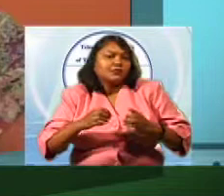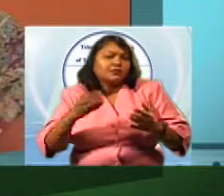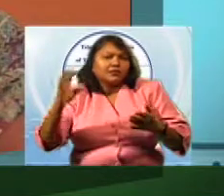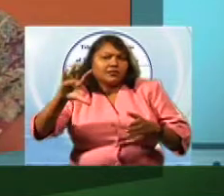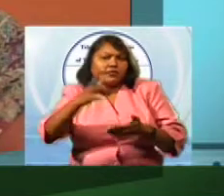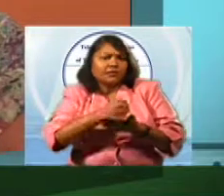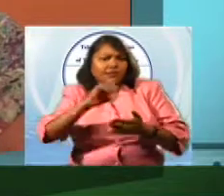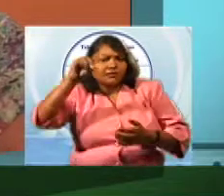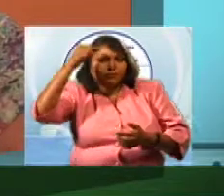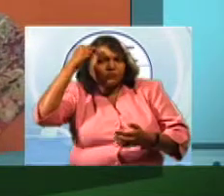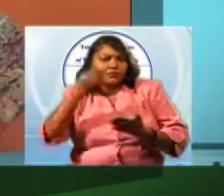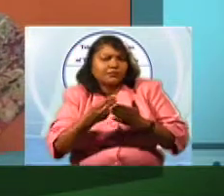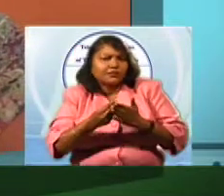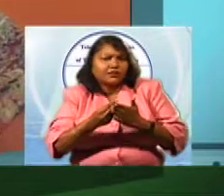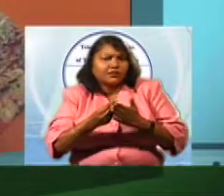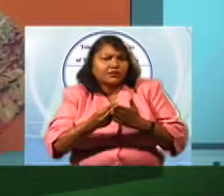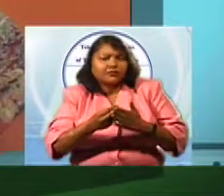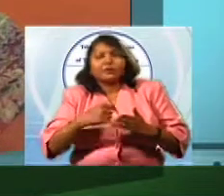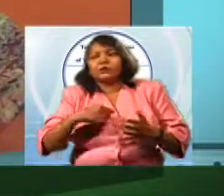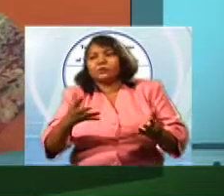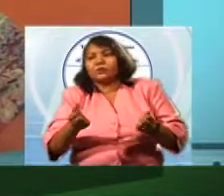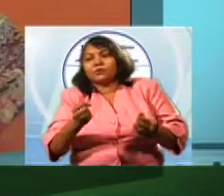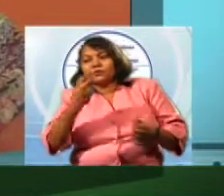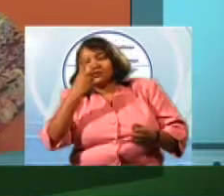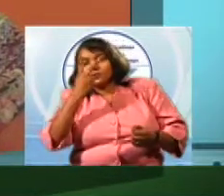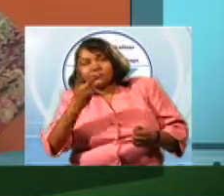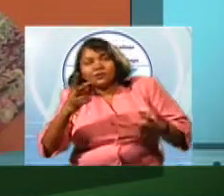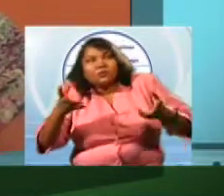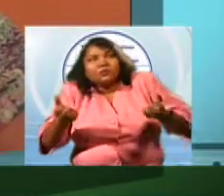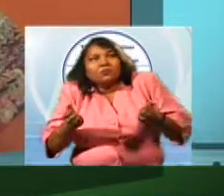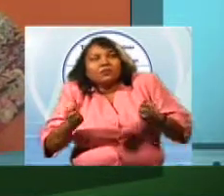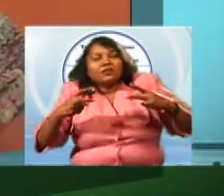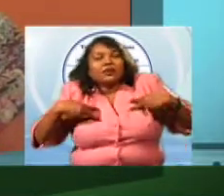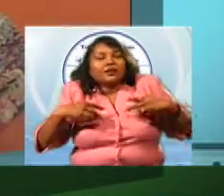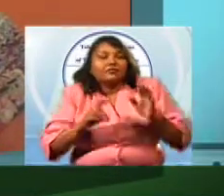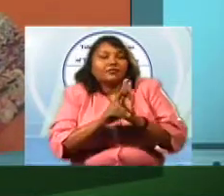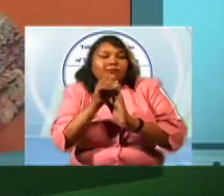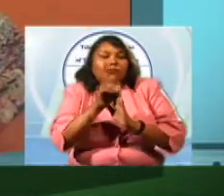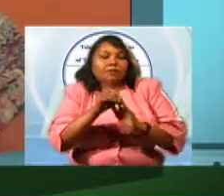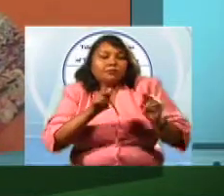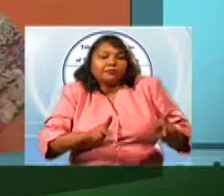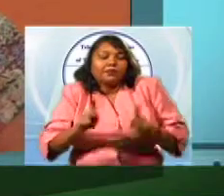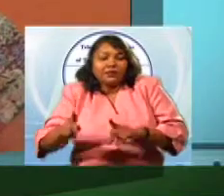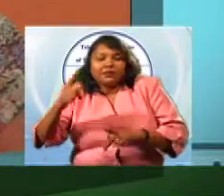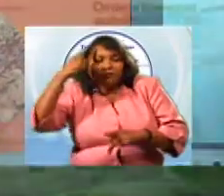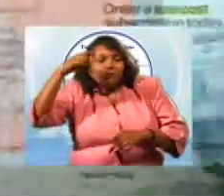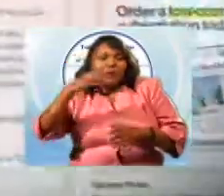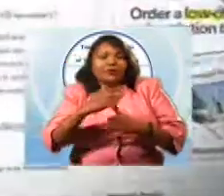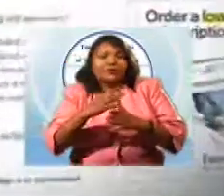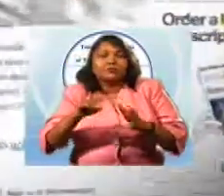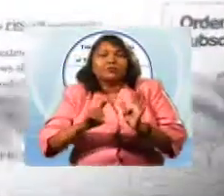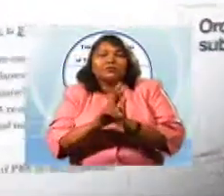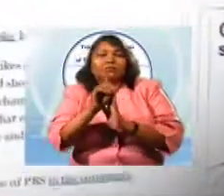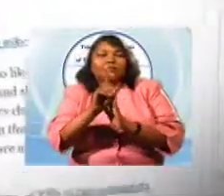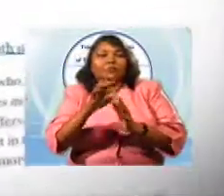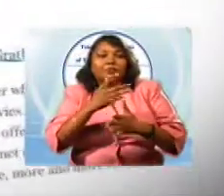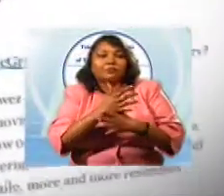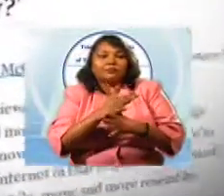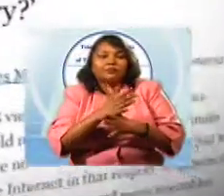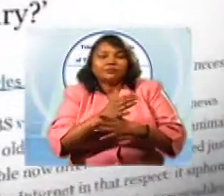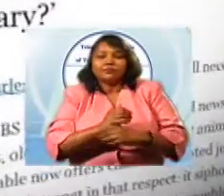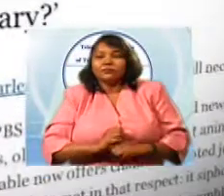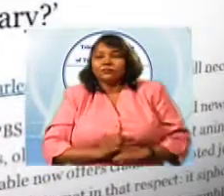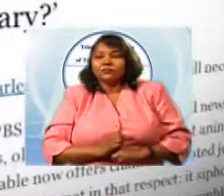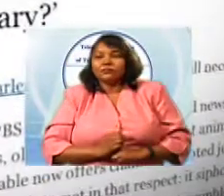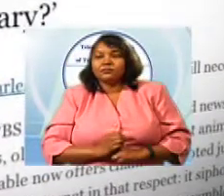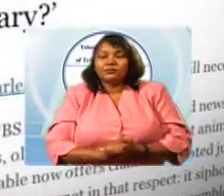the development of a strategic plan, a plan towards the development of the service. Their invaluable